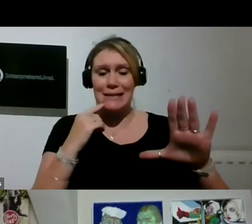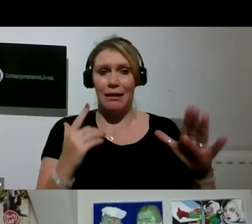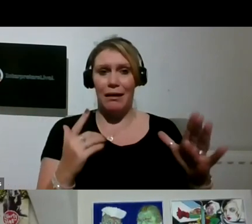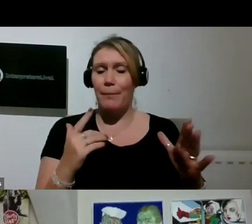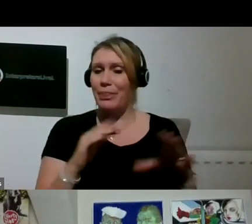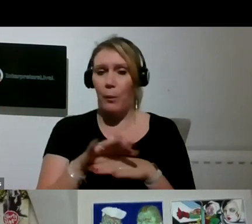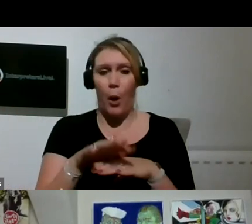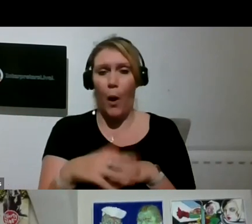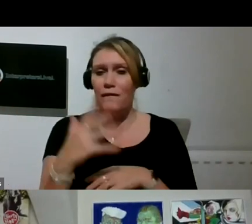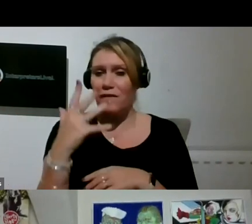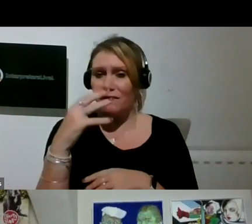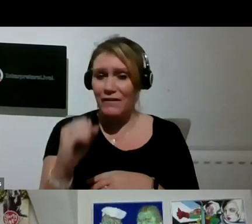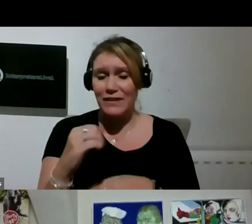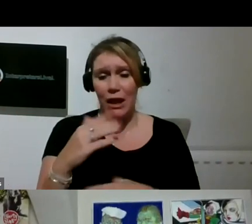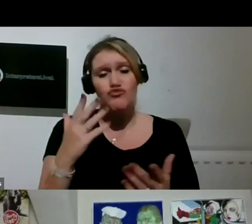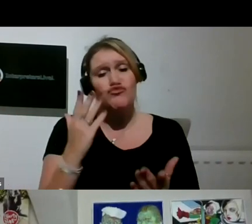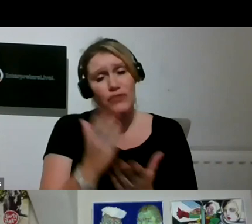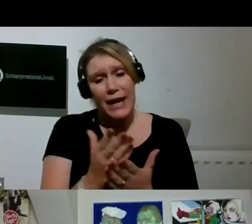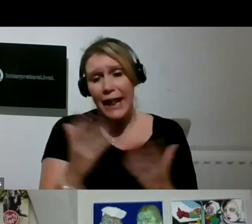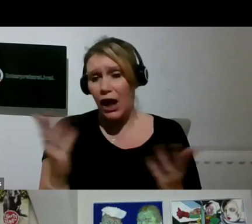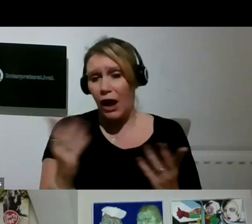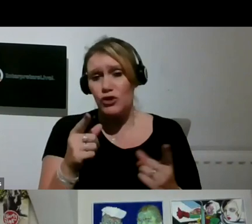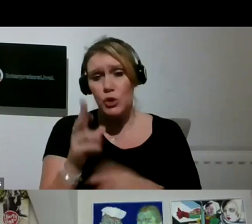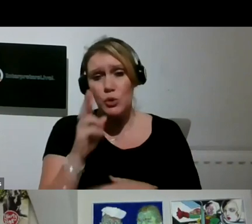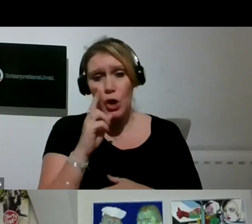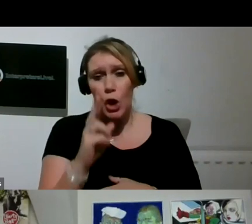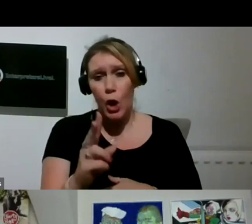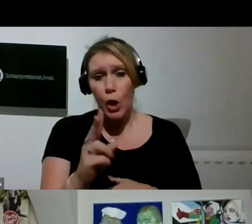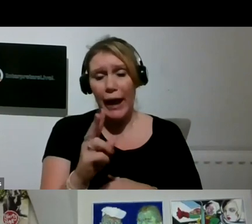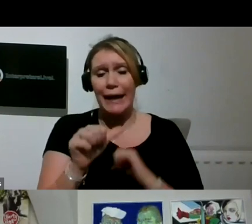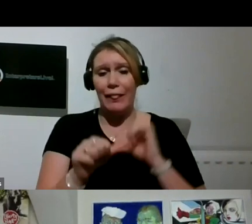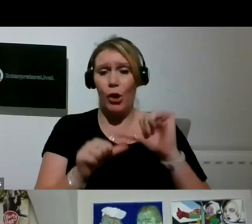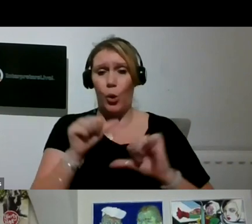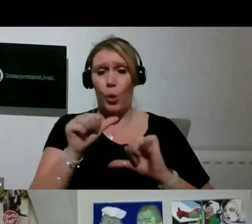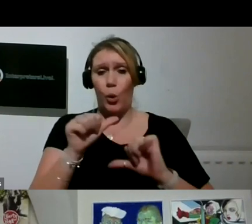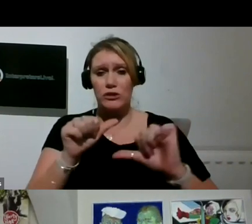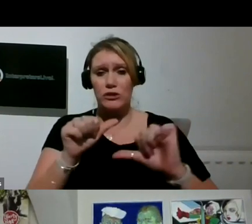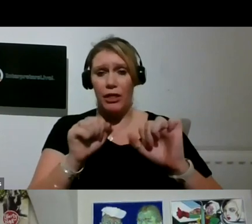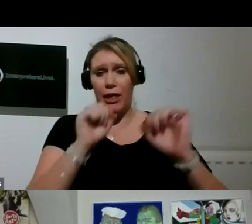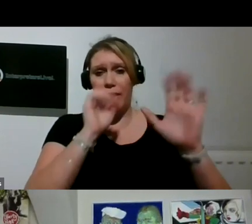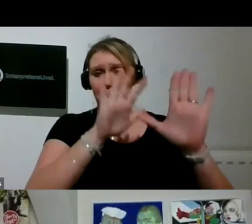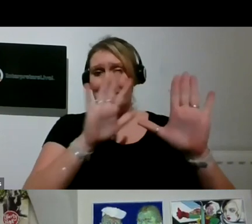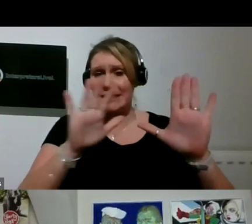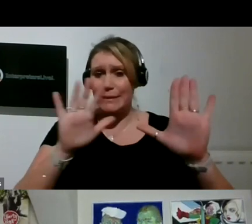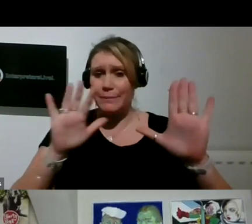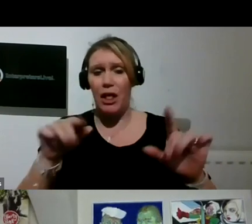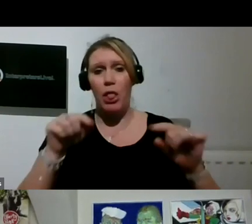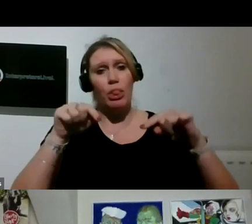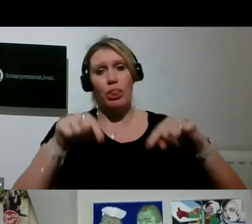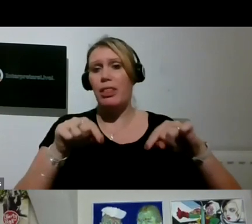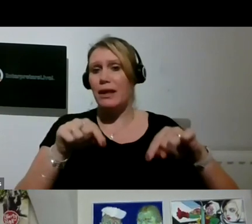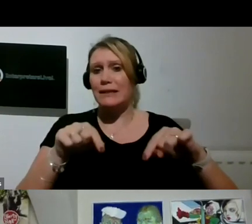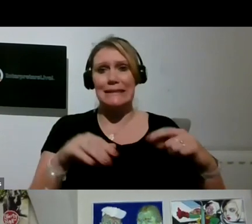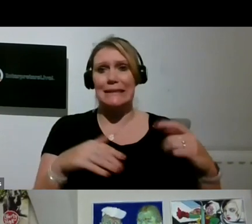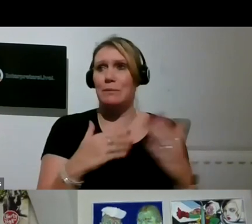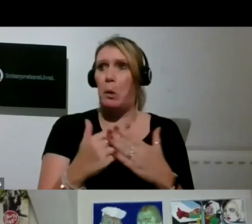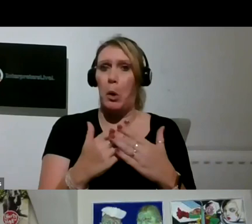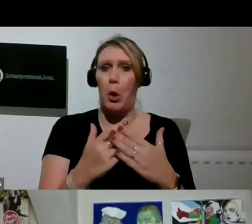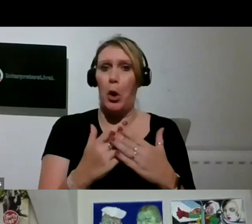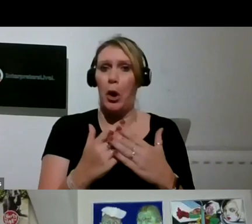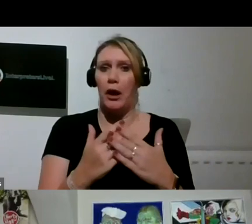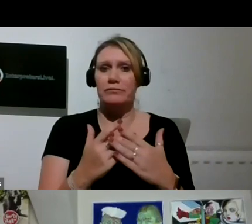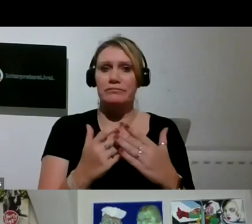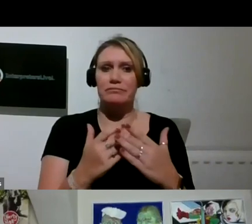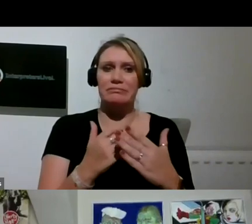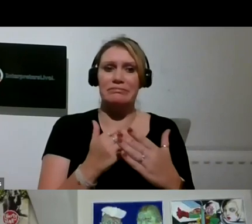you to look at them all, and in the order that they're exhibited in. These are just, like I say, really quite random. They're not